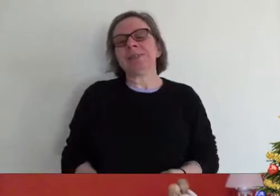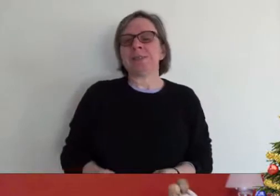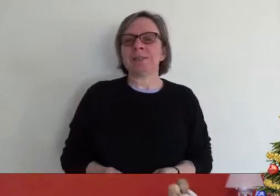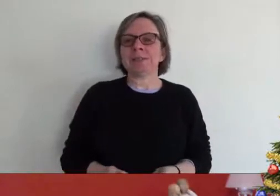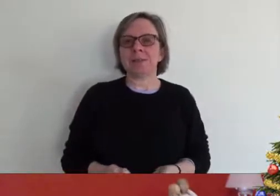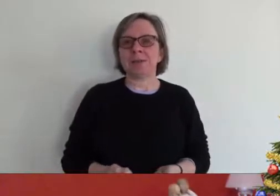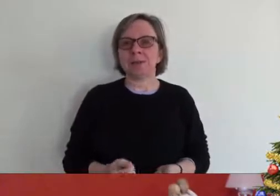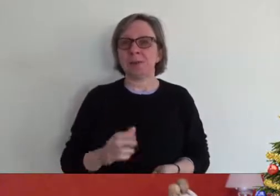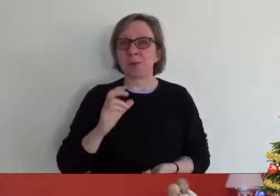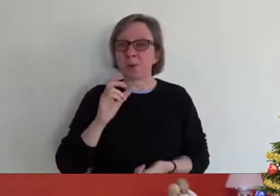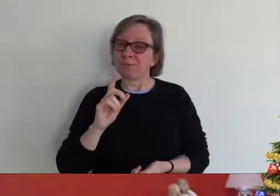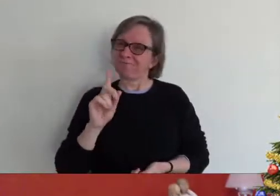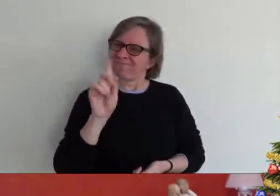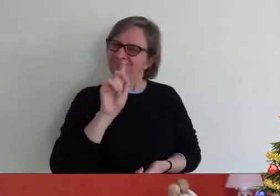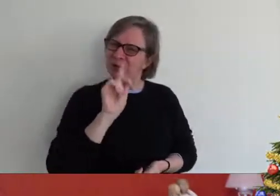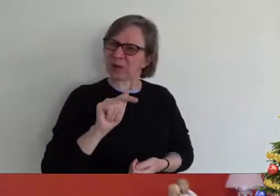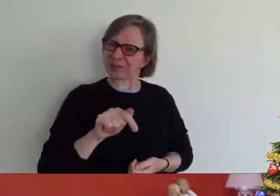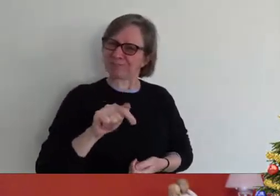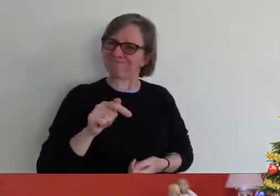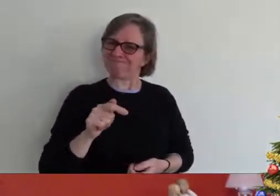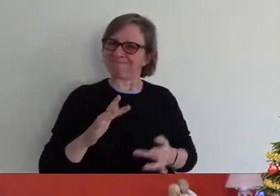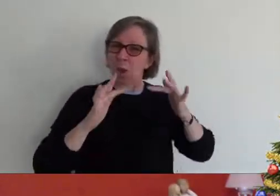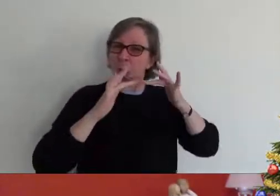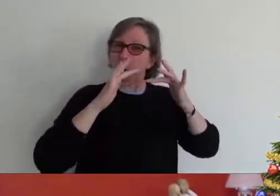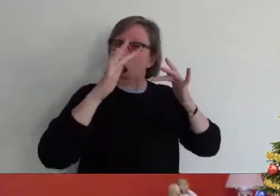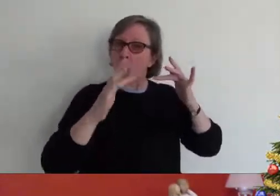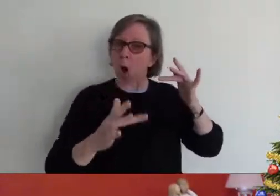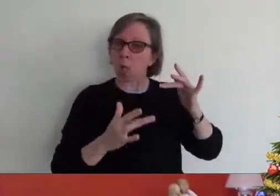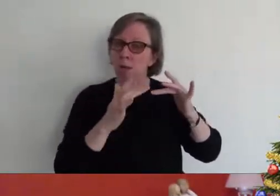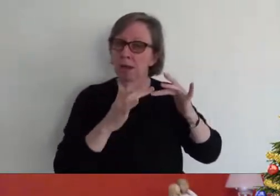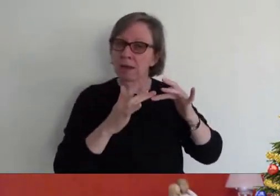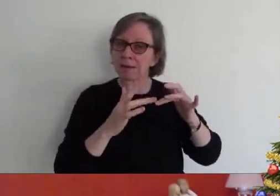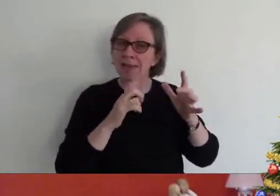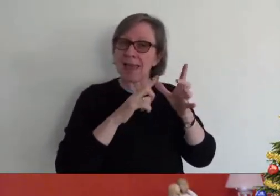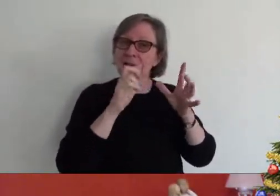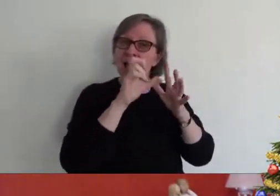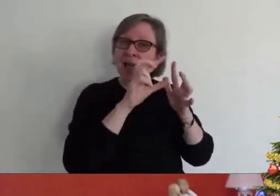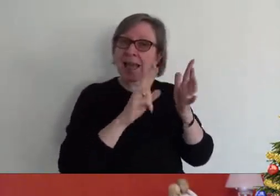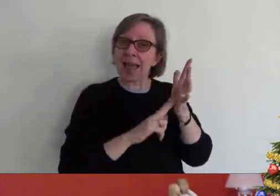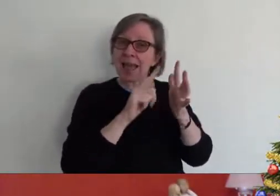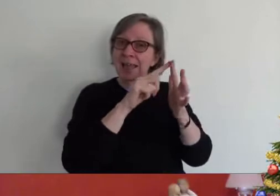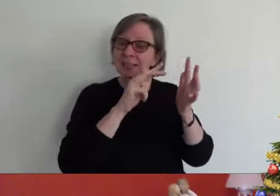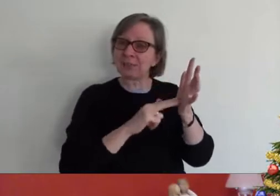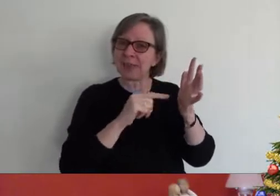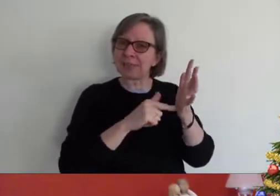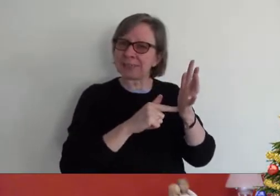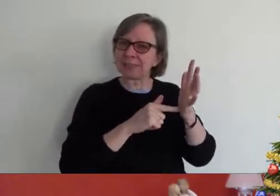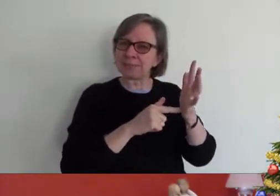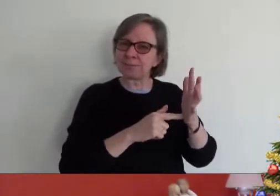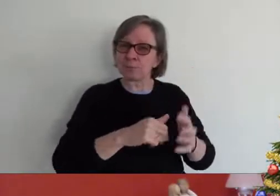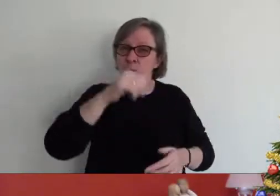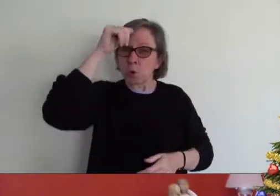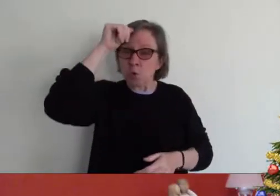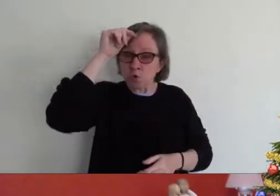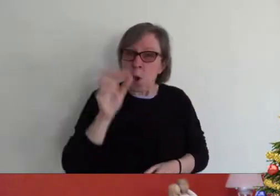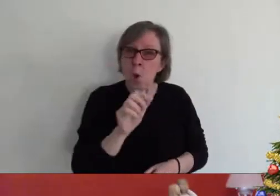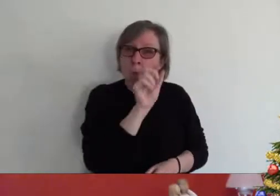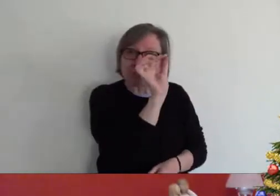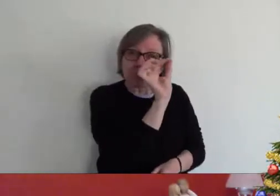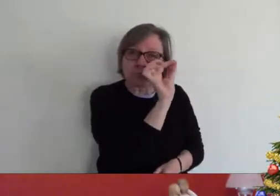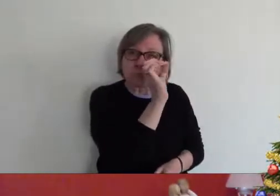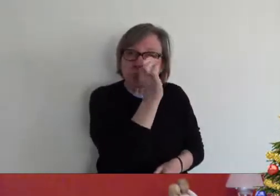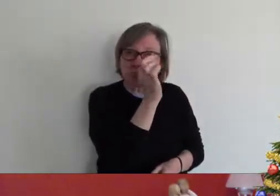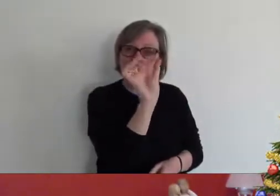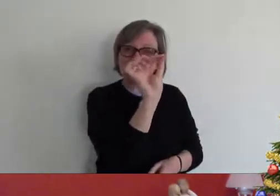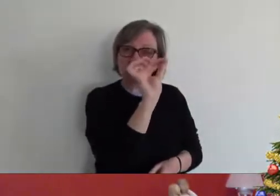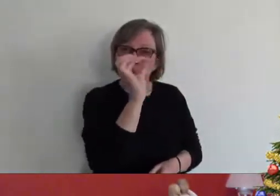doing an online advent calendar so every day starting on tuesday the first of december